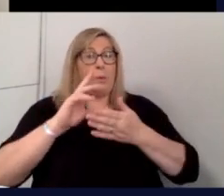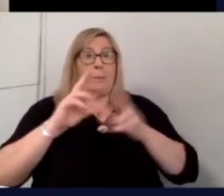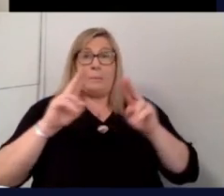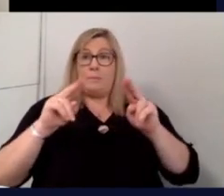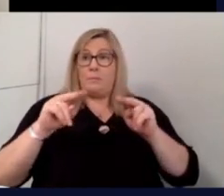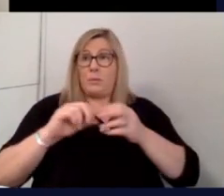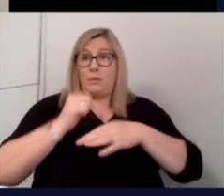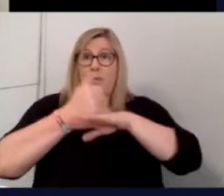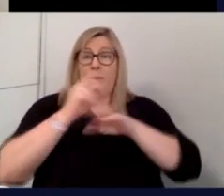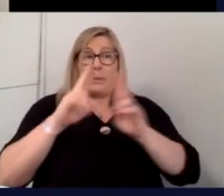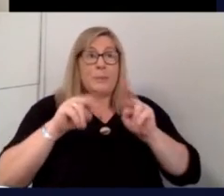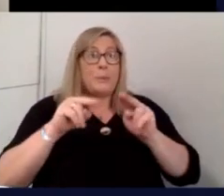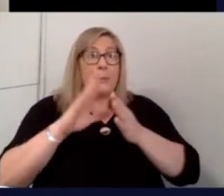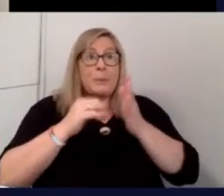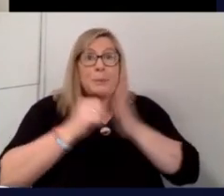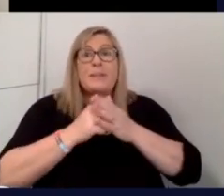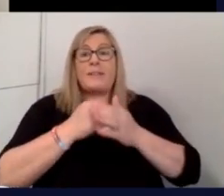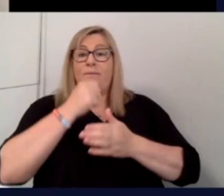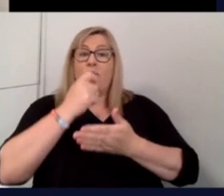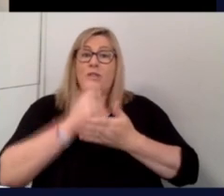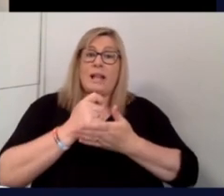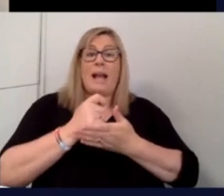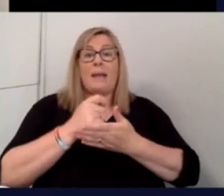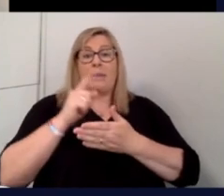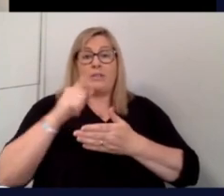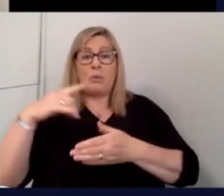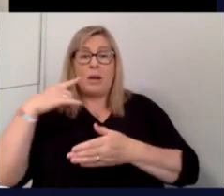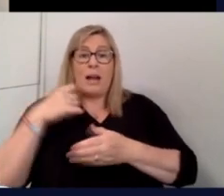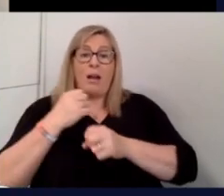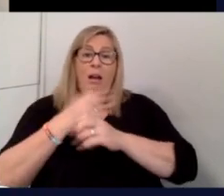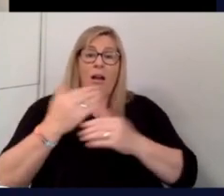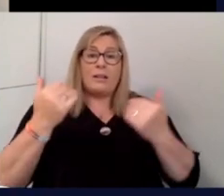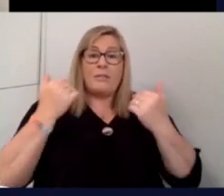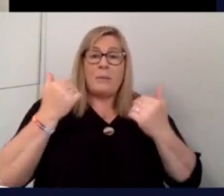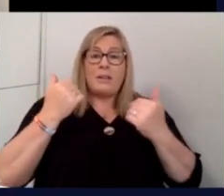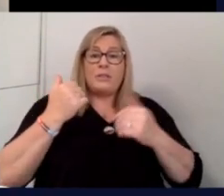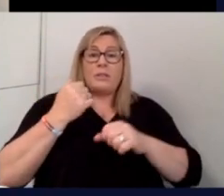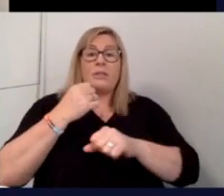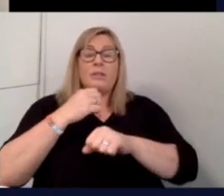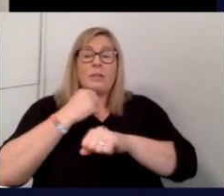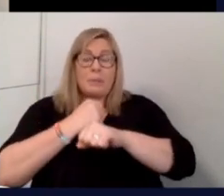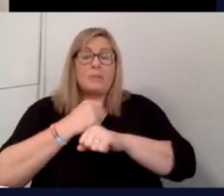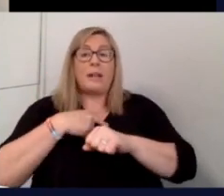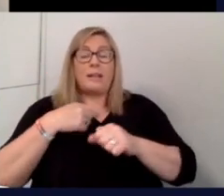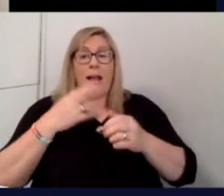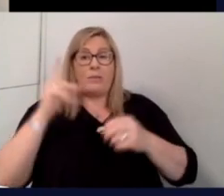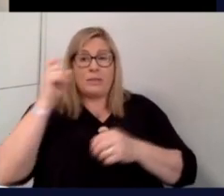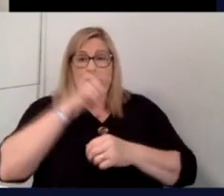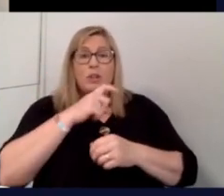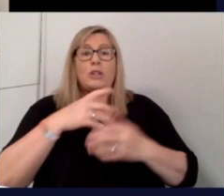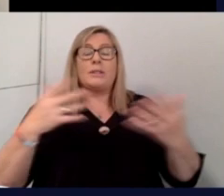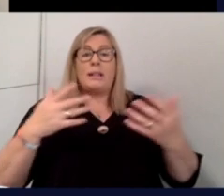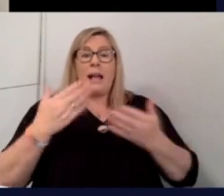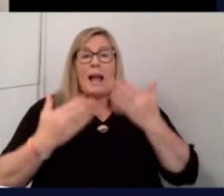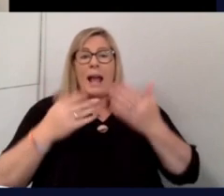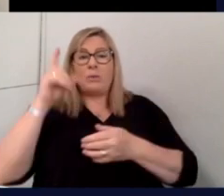say it's your first company, it's your first time doing this. You're hearing all this stuff about the trade after Brexit, about how complicated it is, how difficult it is. How